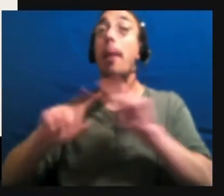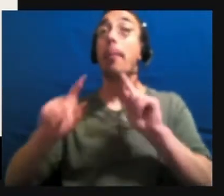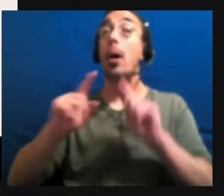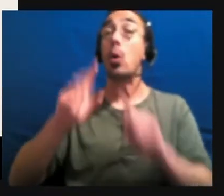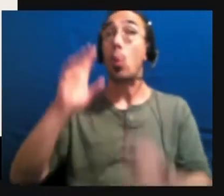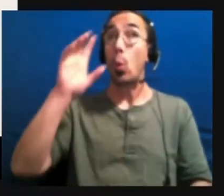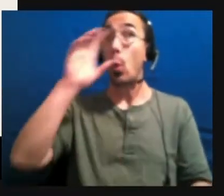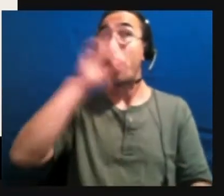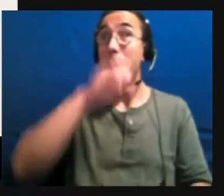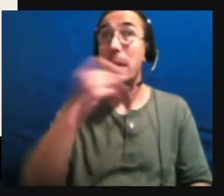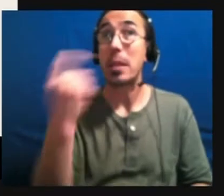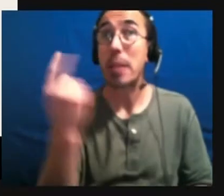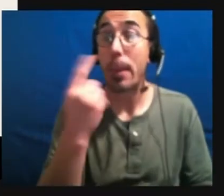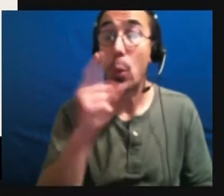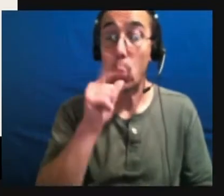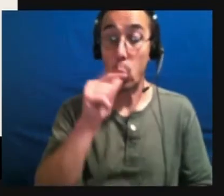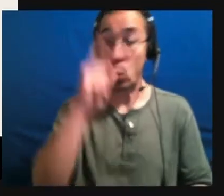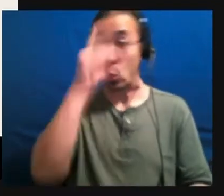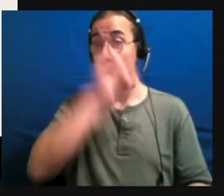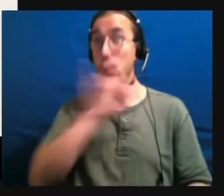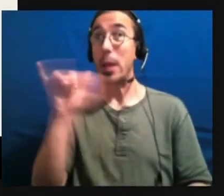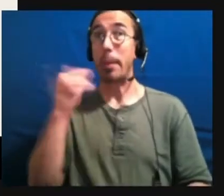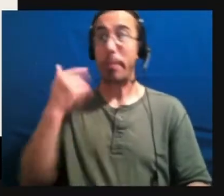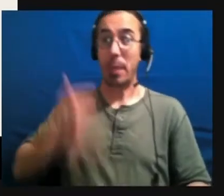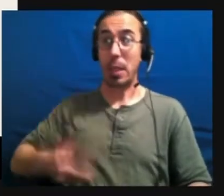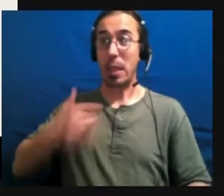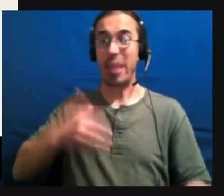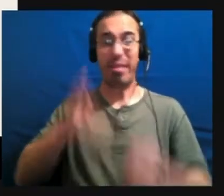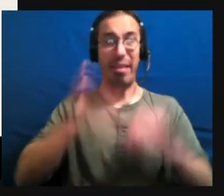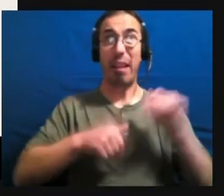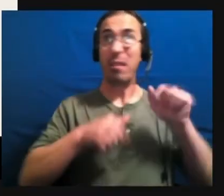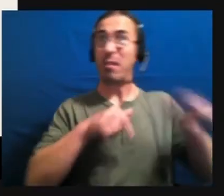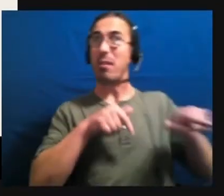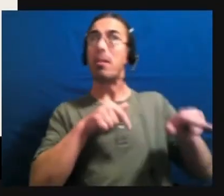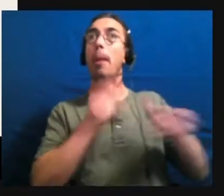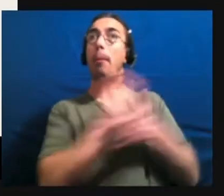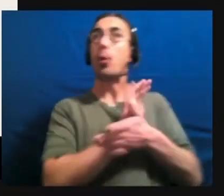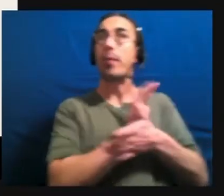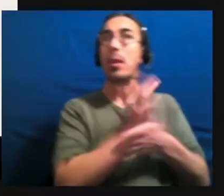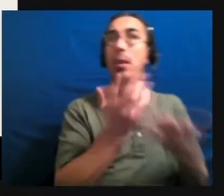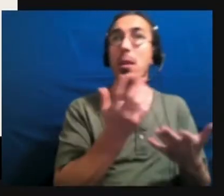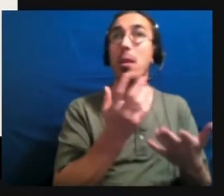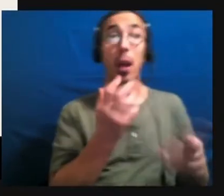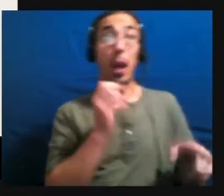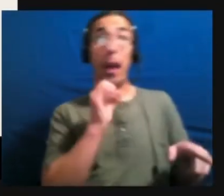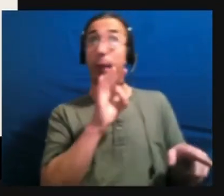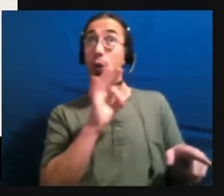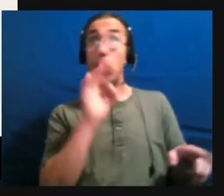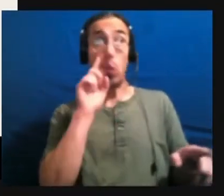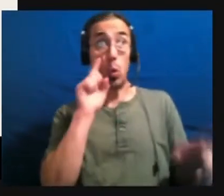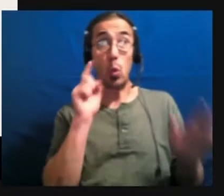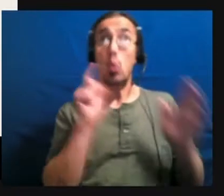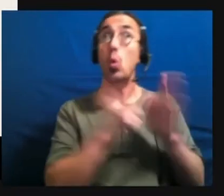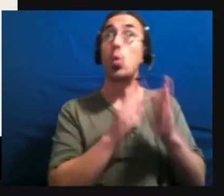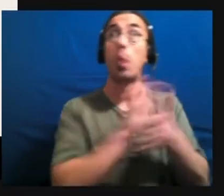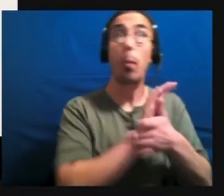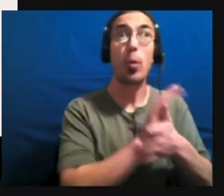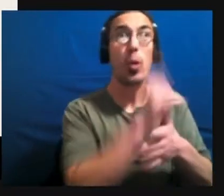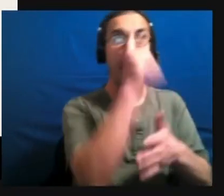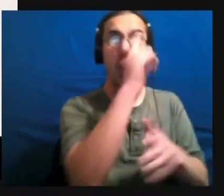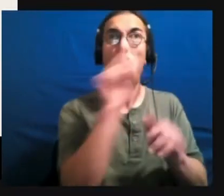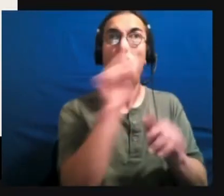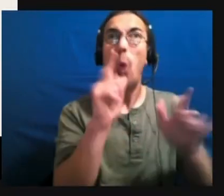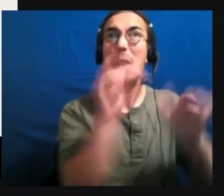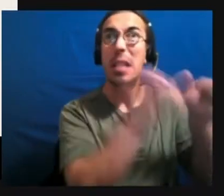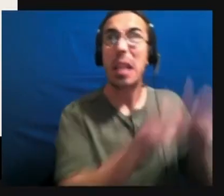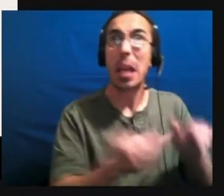who looks like me, who represents like me, if you're thinking that that's what autistic looks like and that's only how